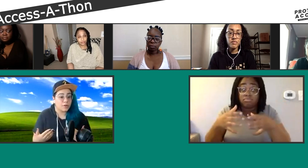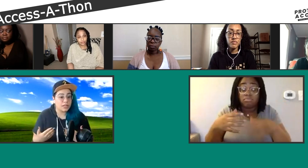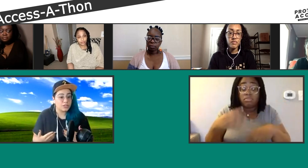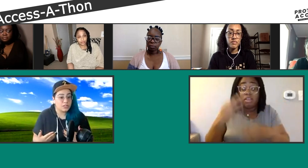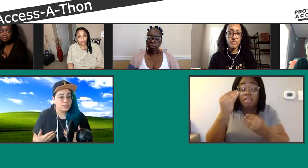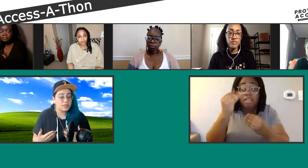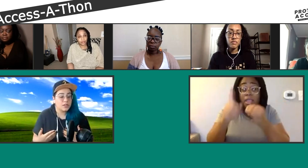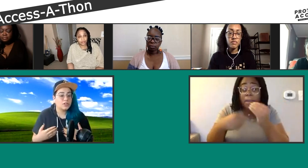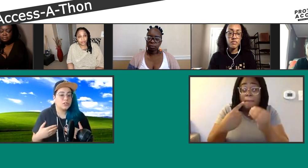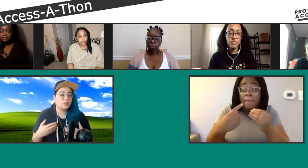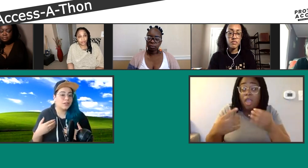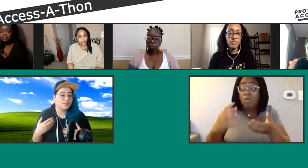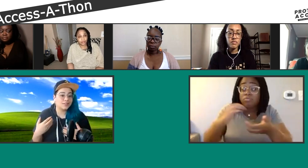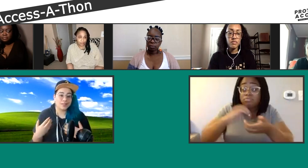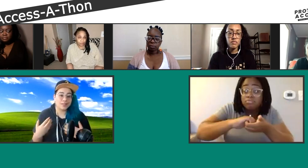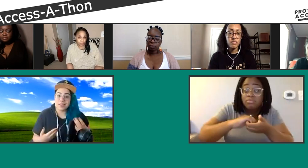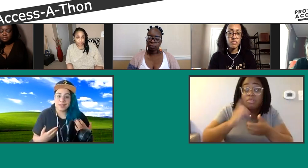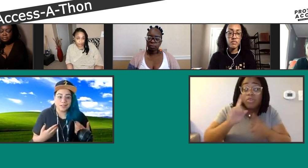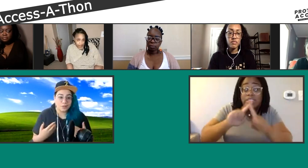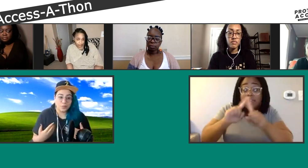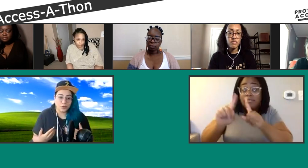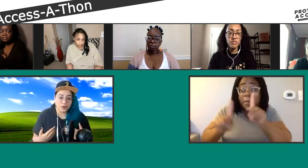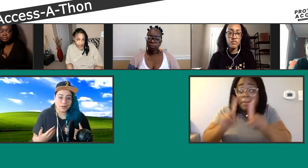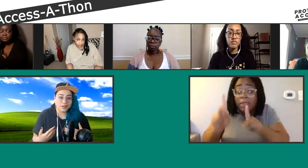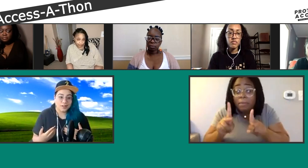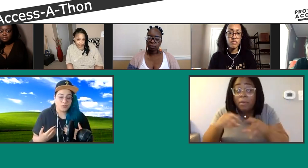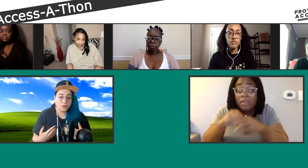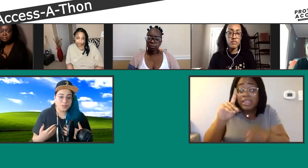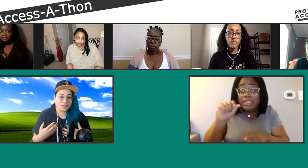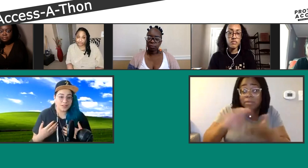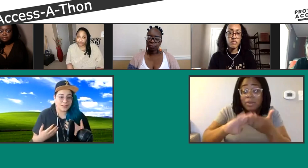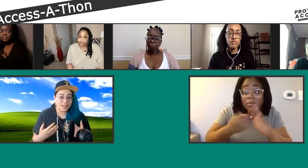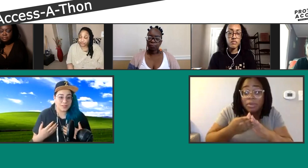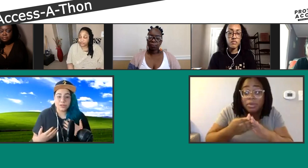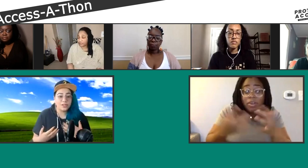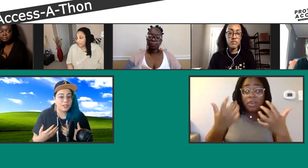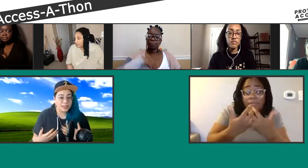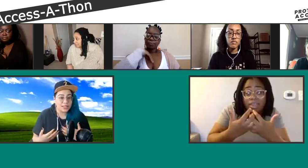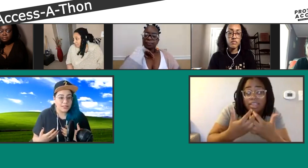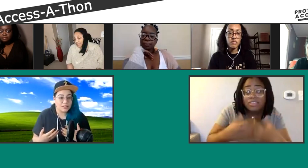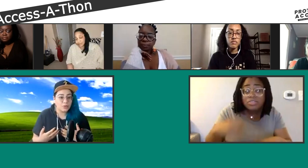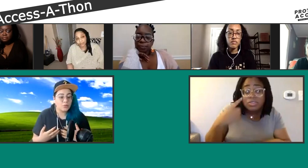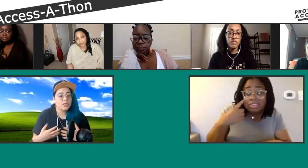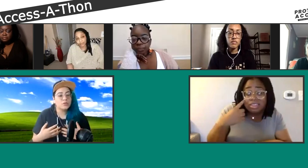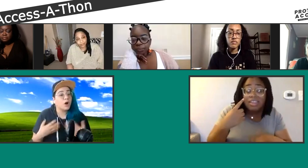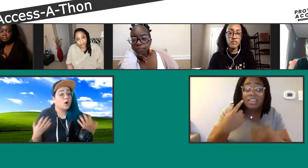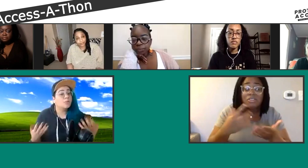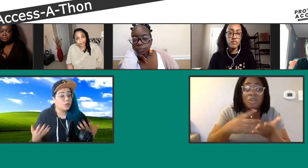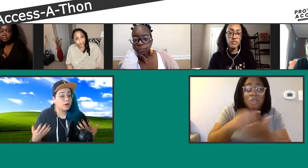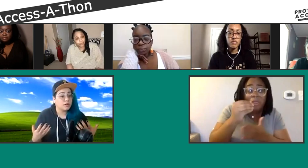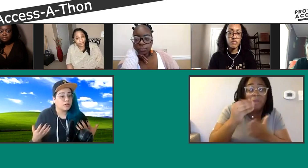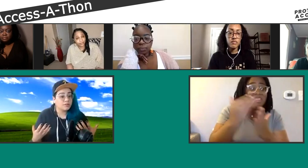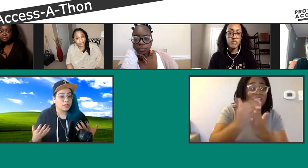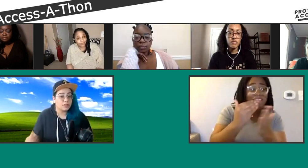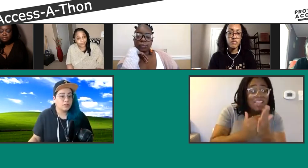accommodations? Do you think it's gonna take a little more for society to kind of start learning that lesson? What do you hope